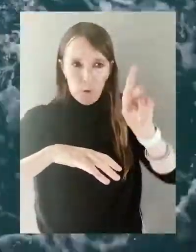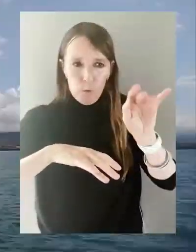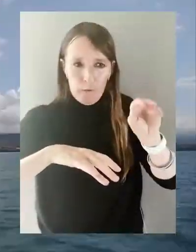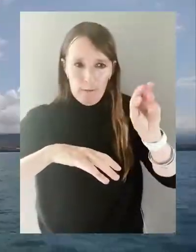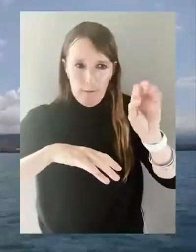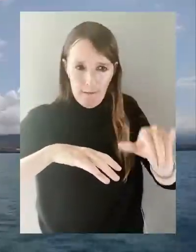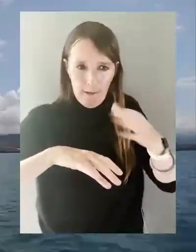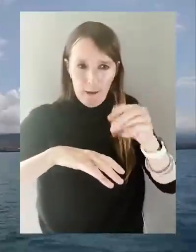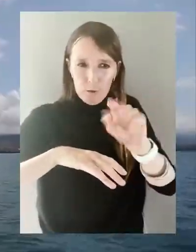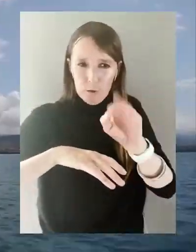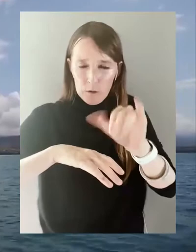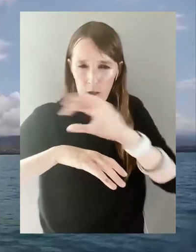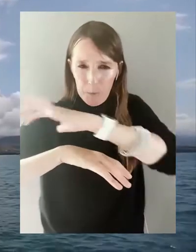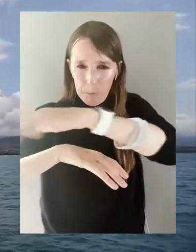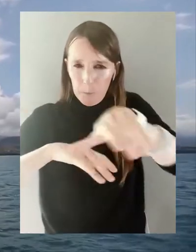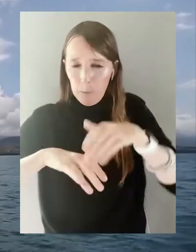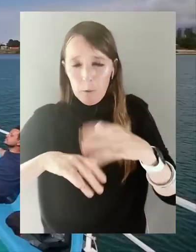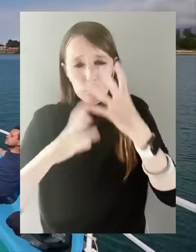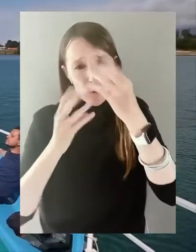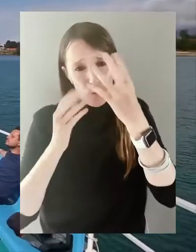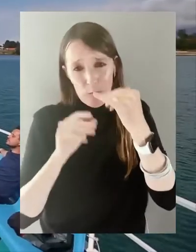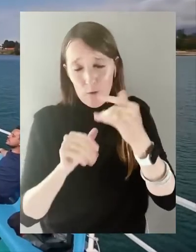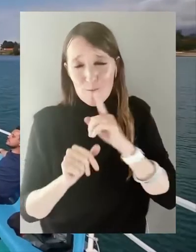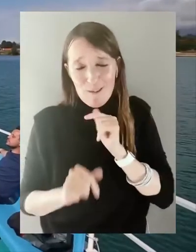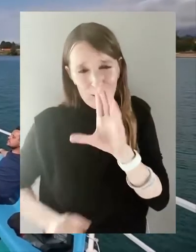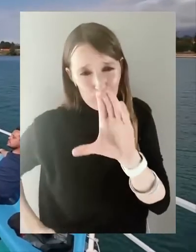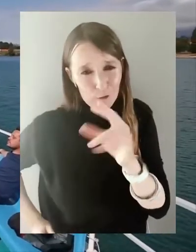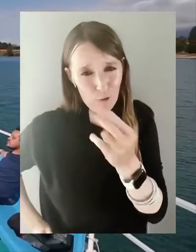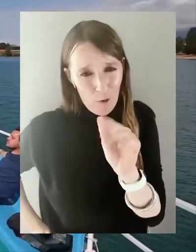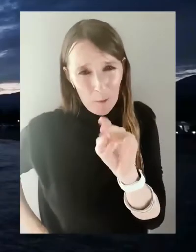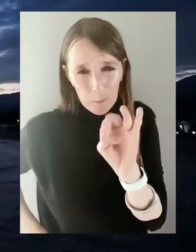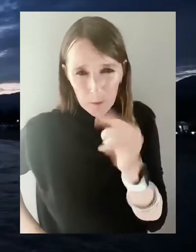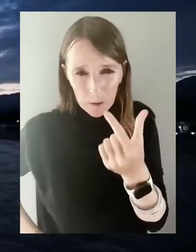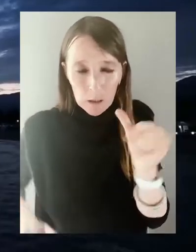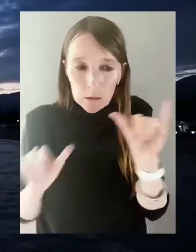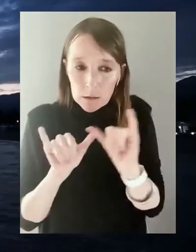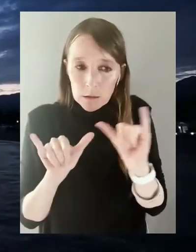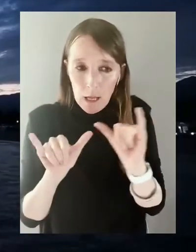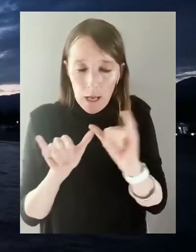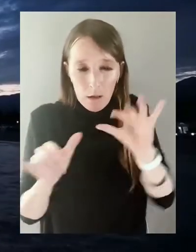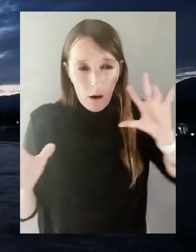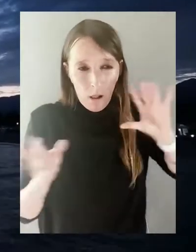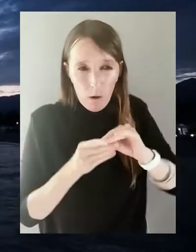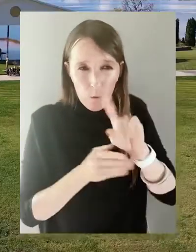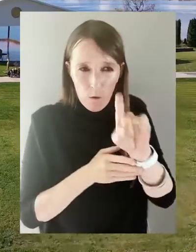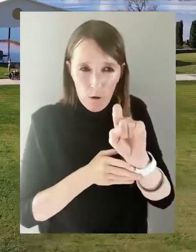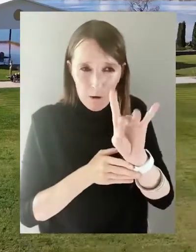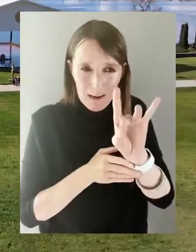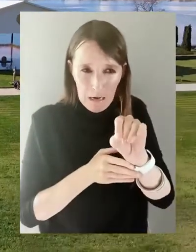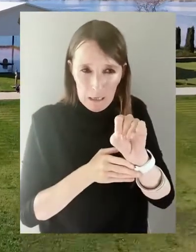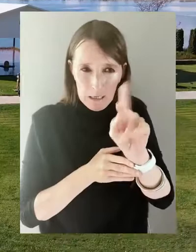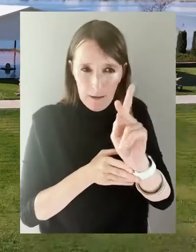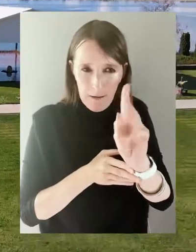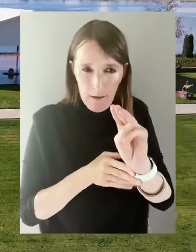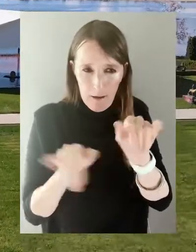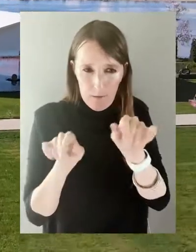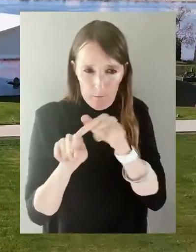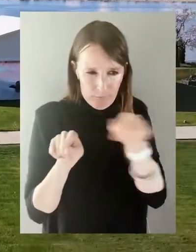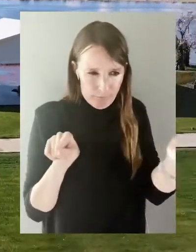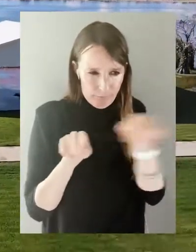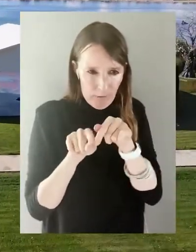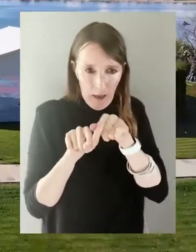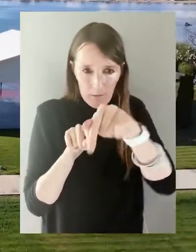ridges of Kungay and Terskay Alato, representing a miraculous beauty and charm. The size of it, making